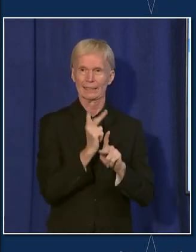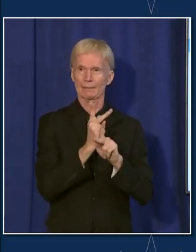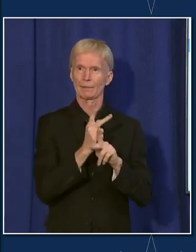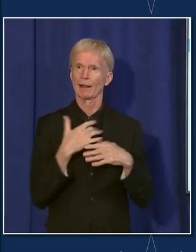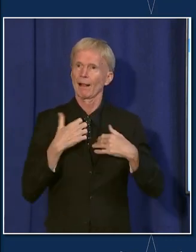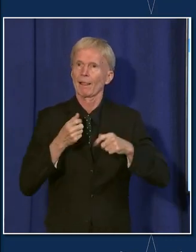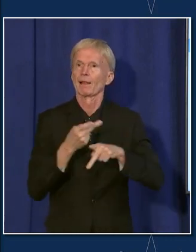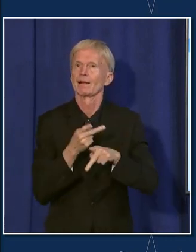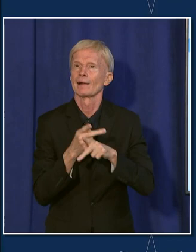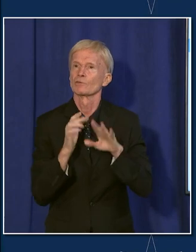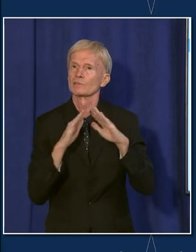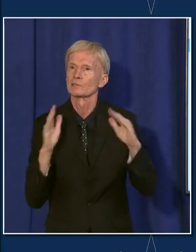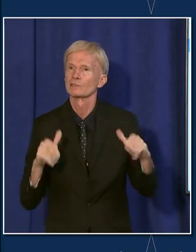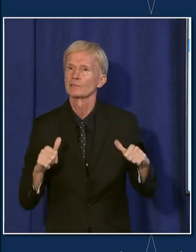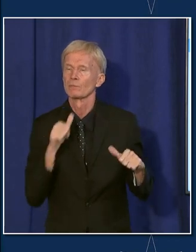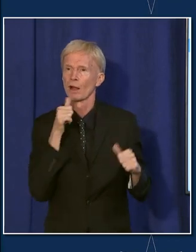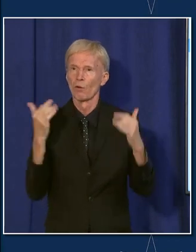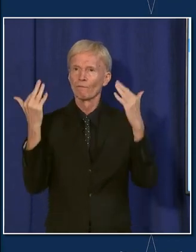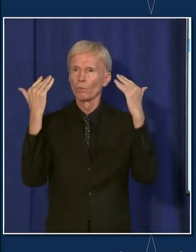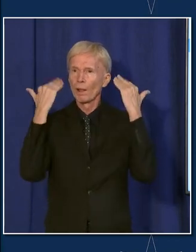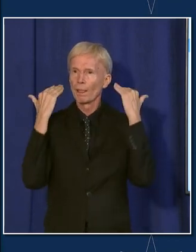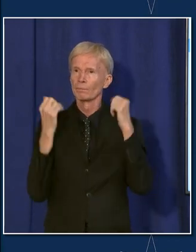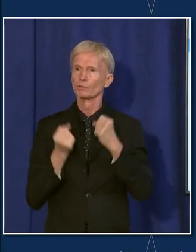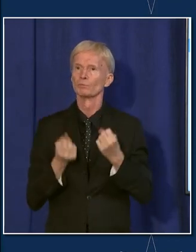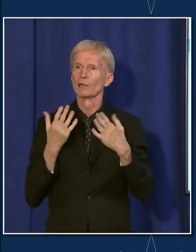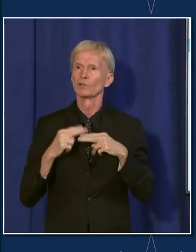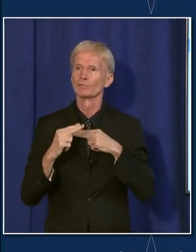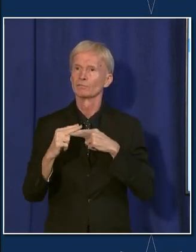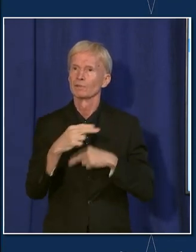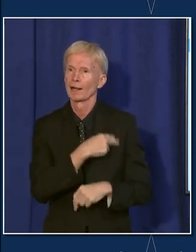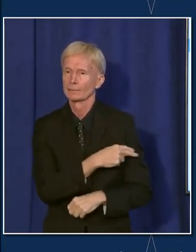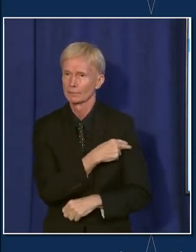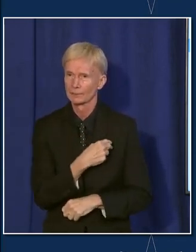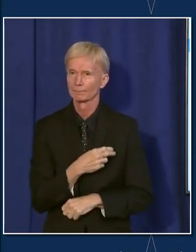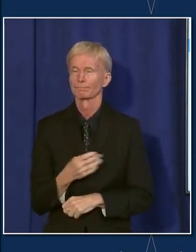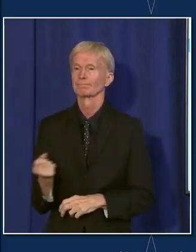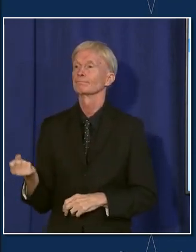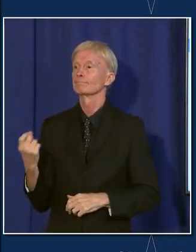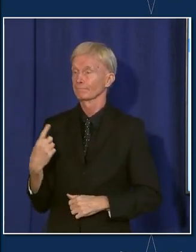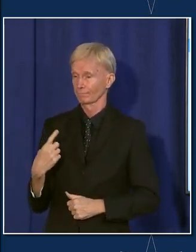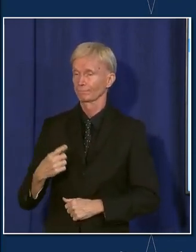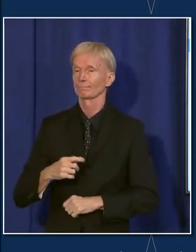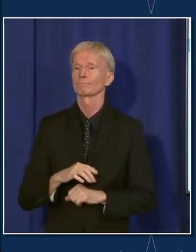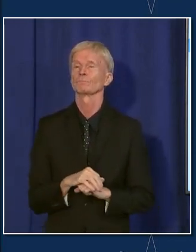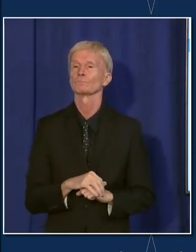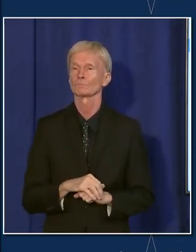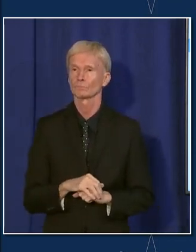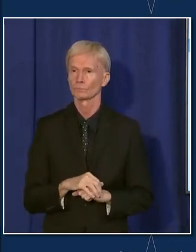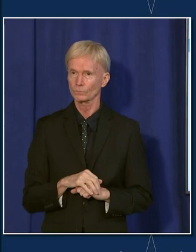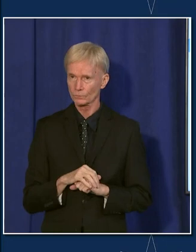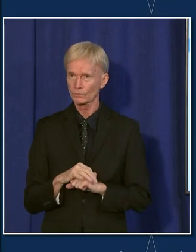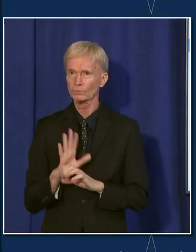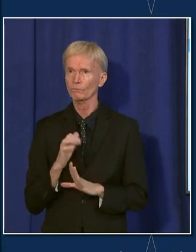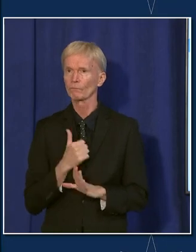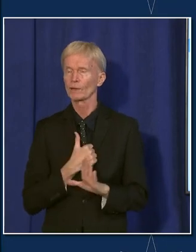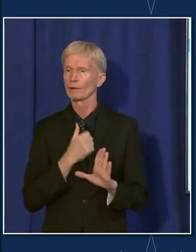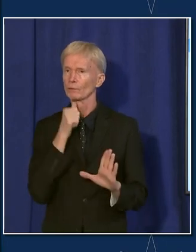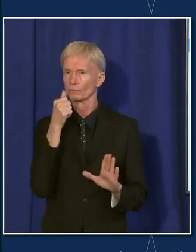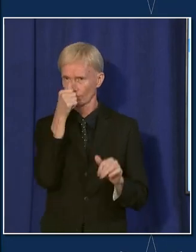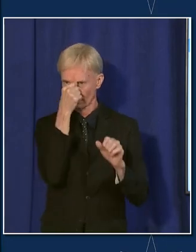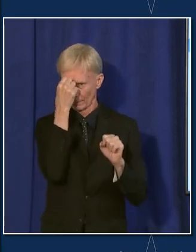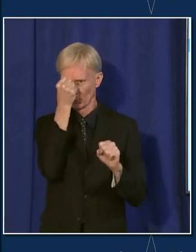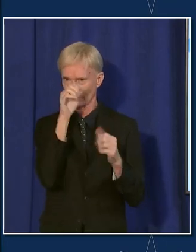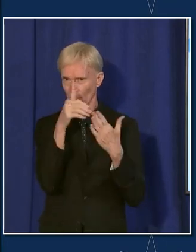work on getting people vaccinated. Just a couple quick follow-ups. Just when you say, and I'm sorry, I did not memorize all of the metrics from, when you say